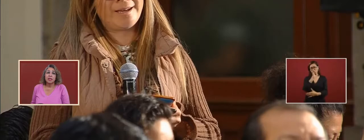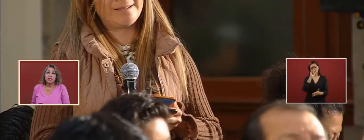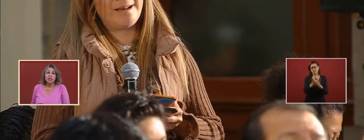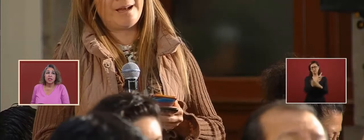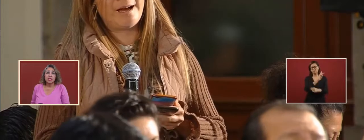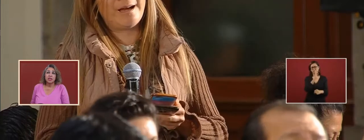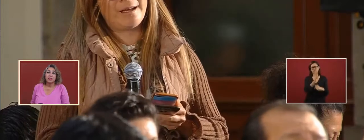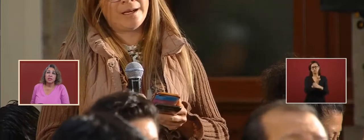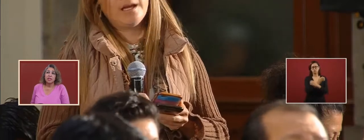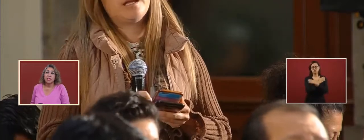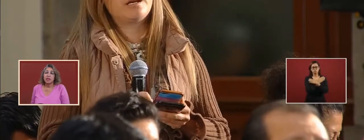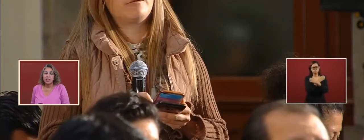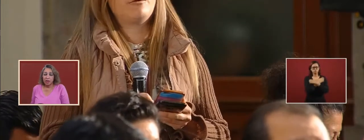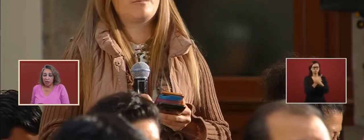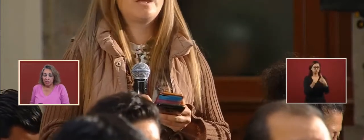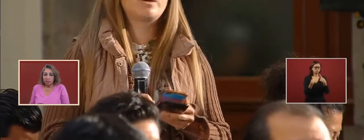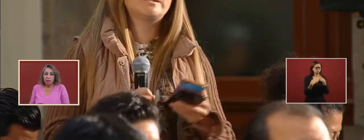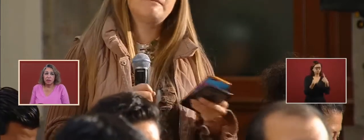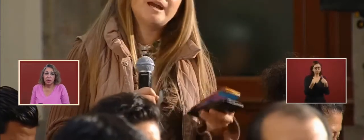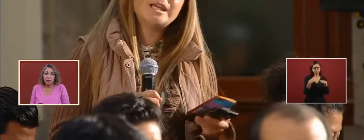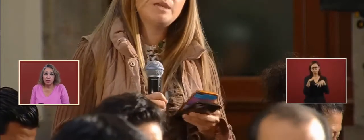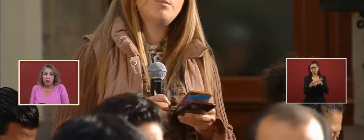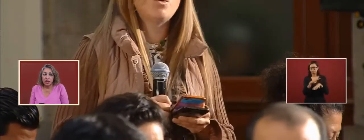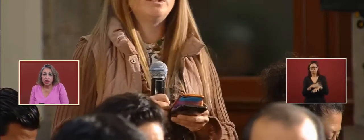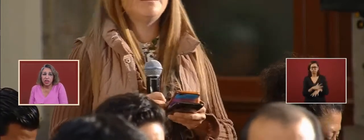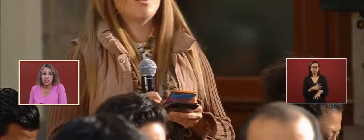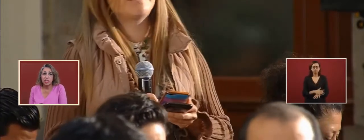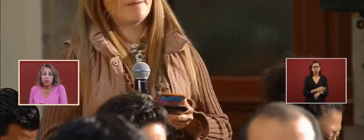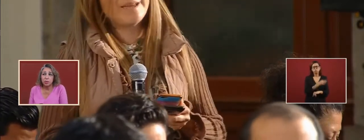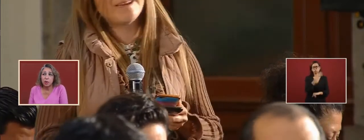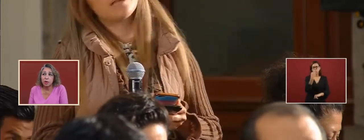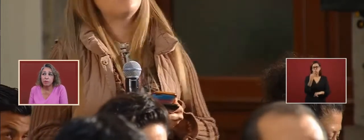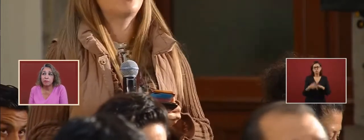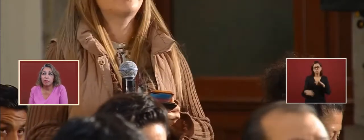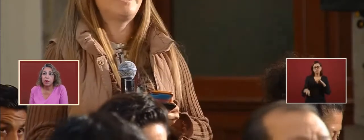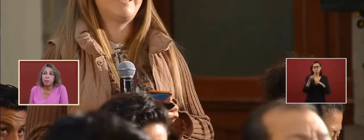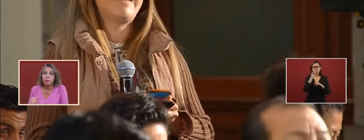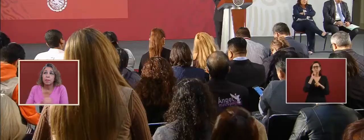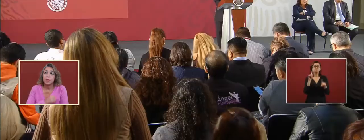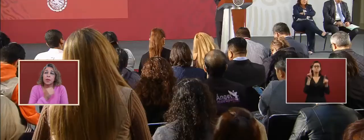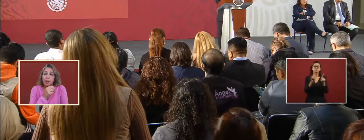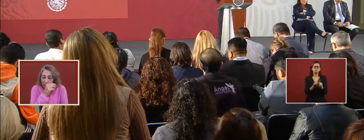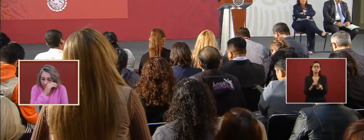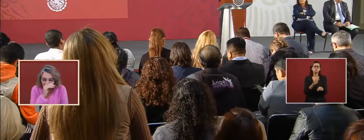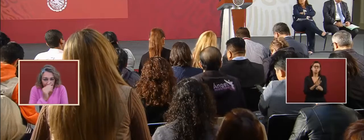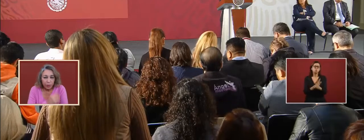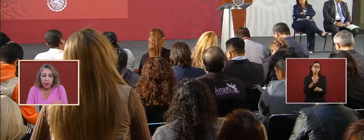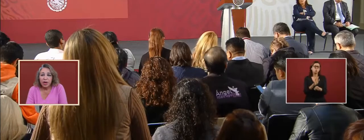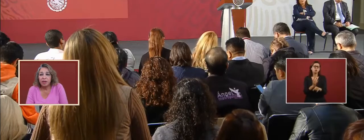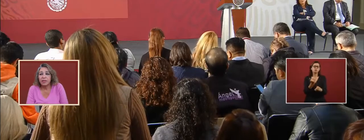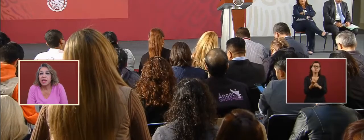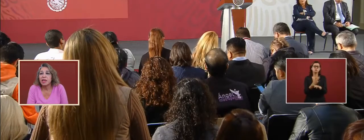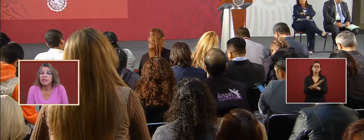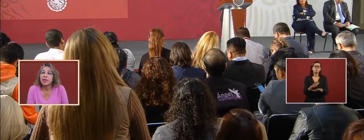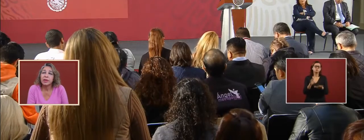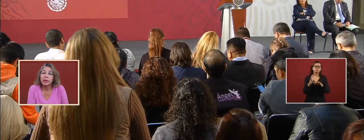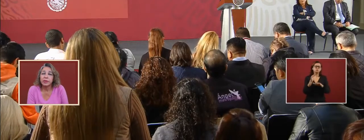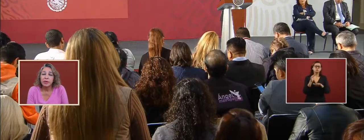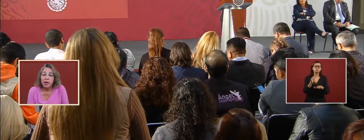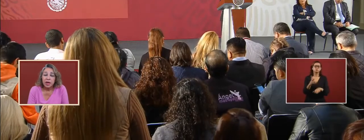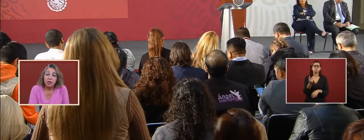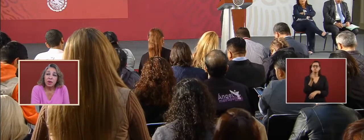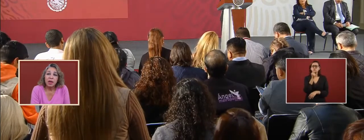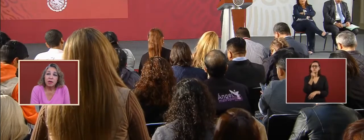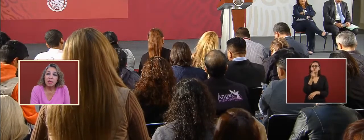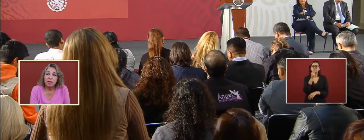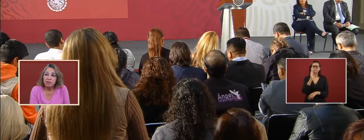And the discussion of the secondary laws of the education reform? And what report have they given you